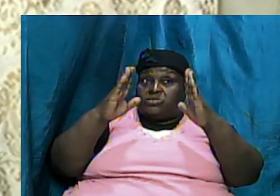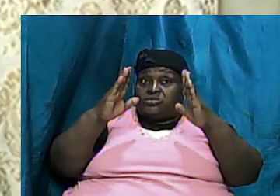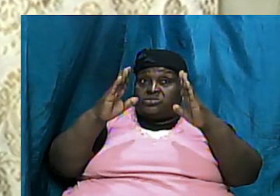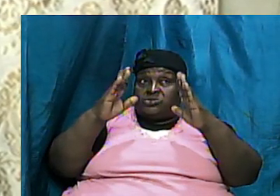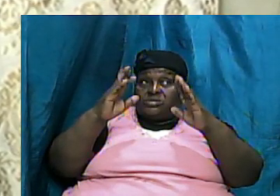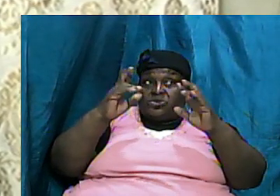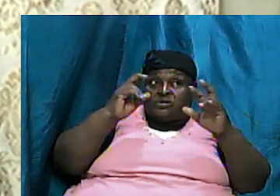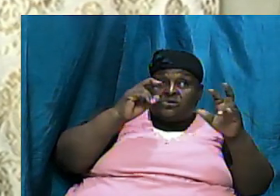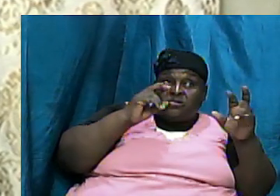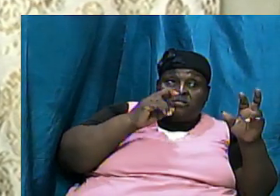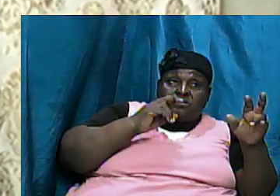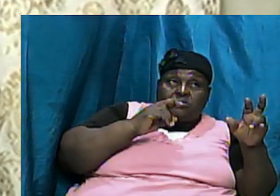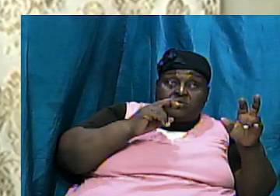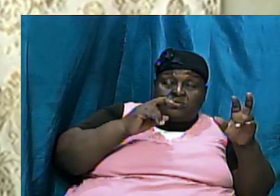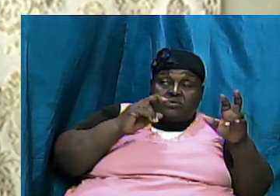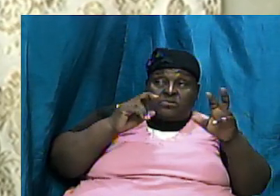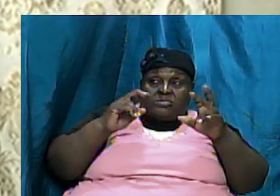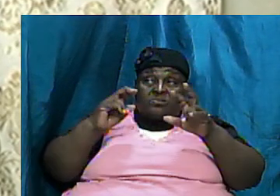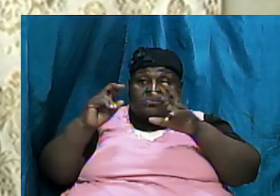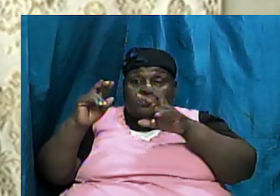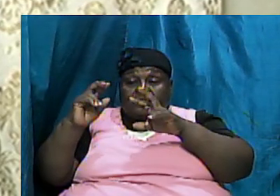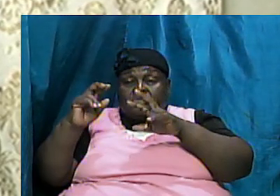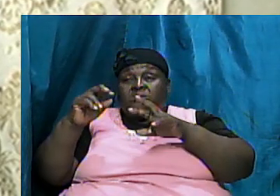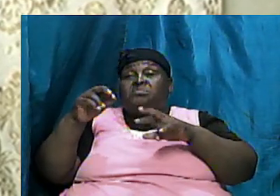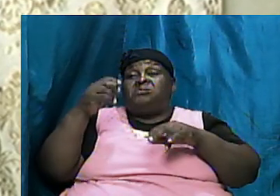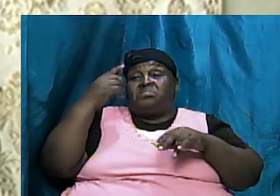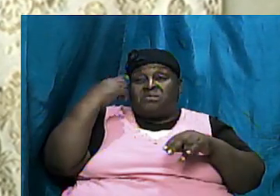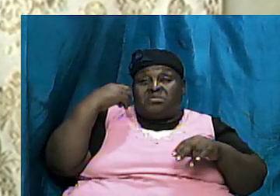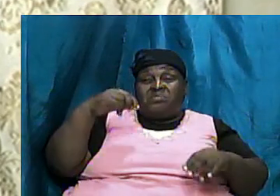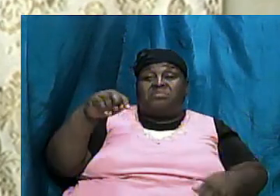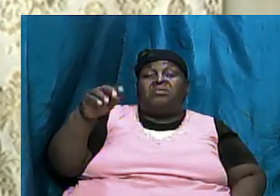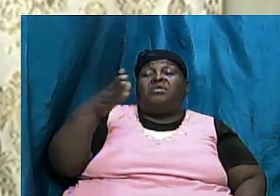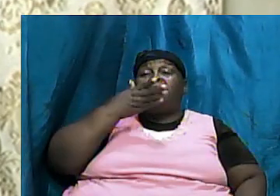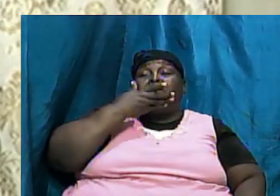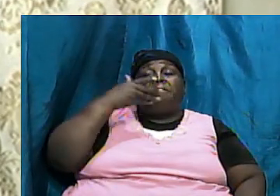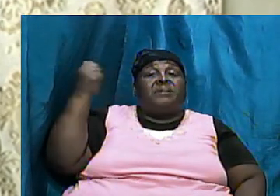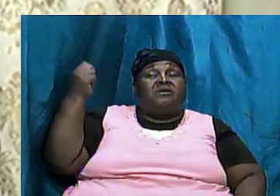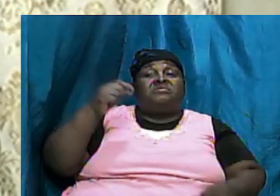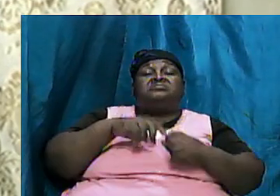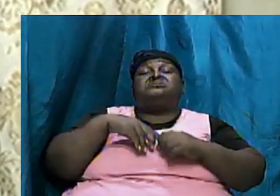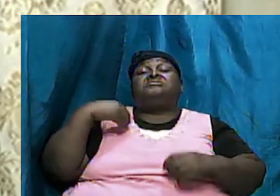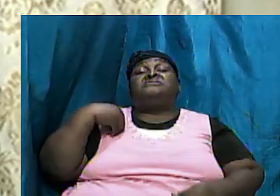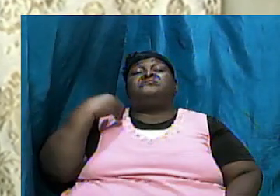constantly because the best of us